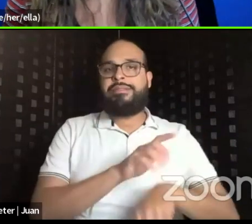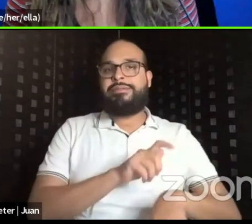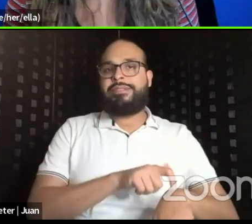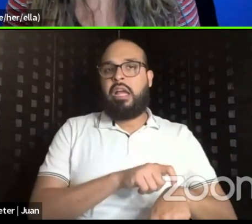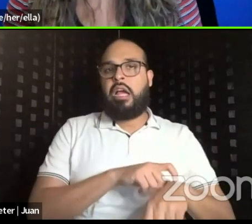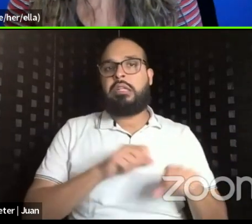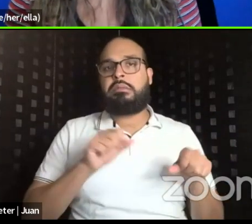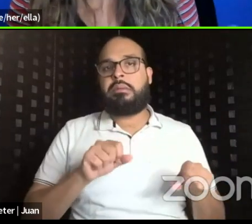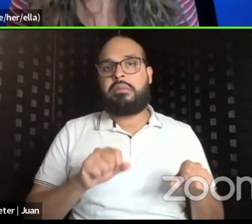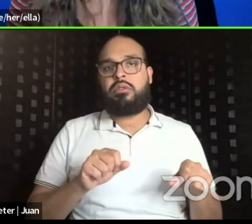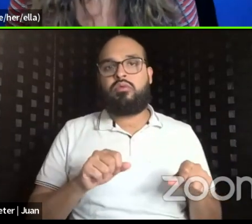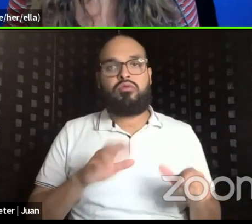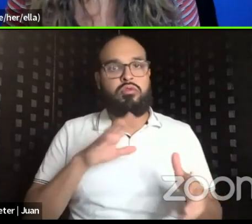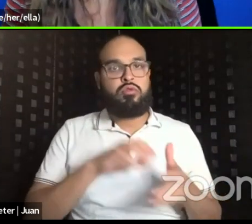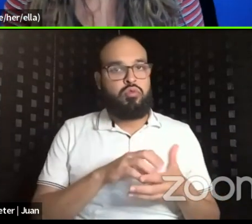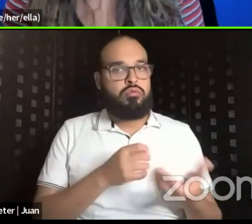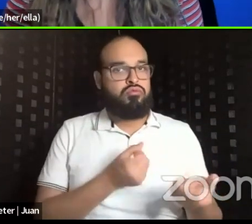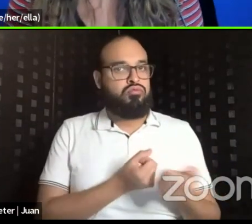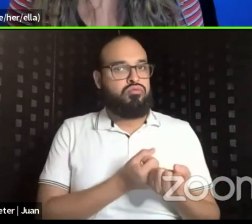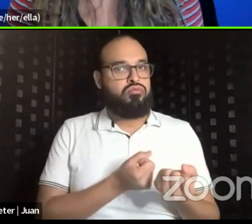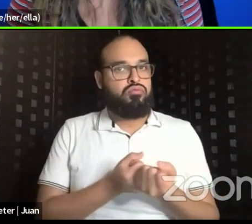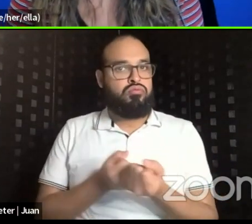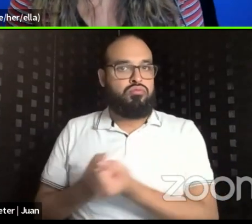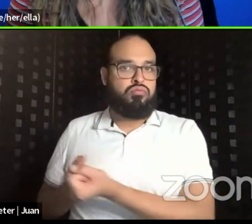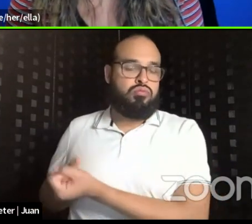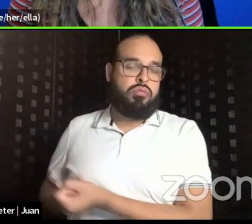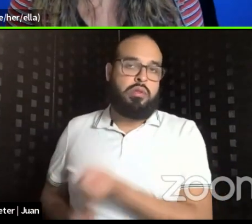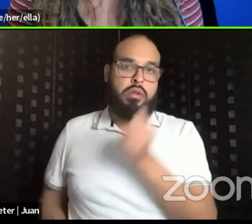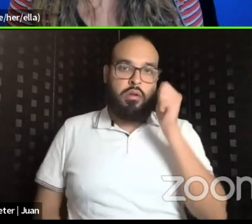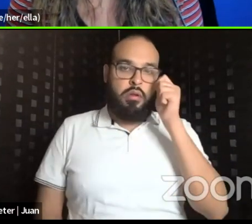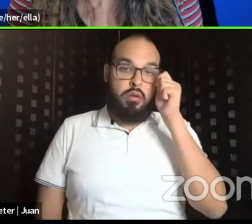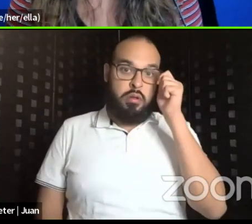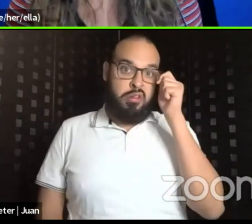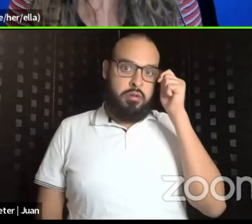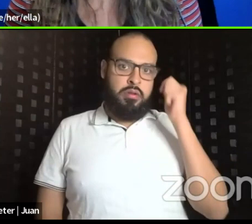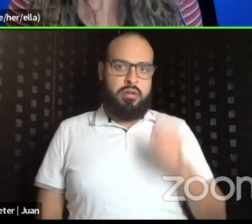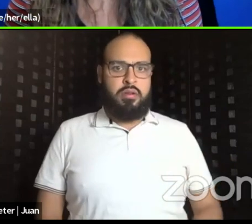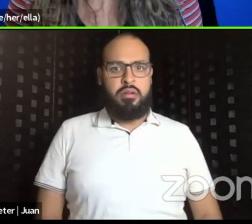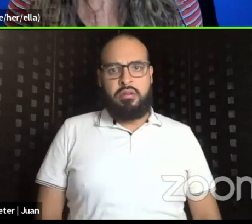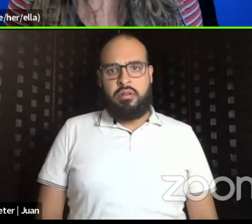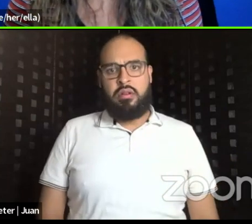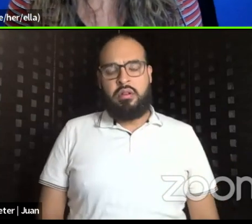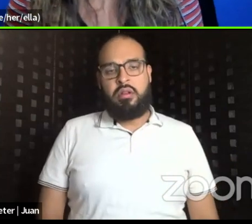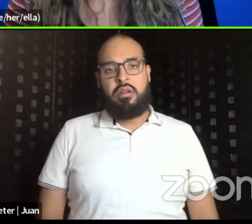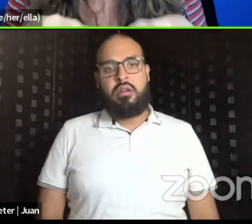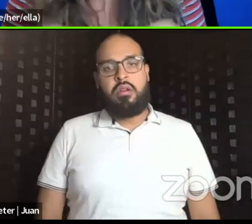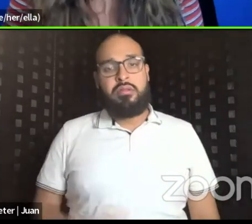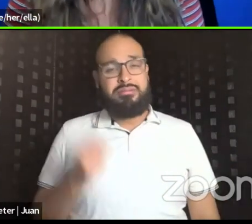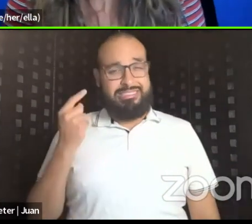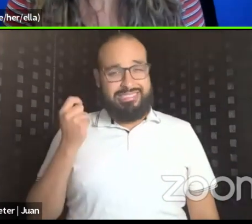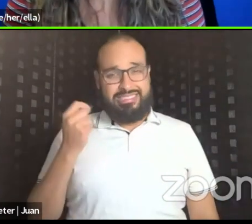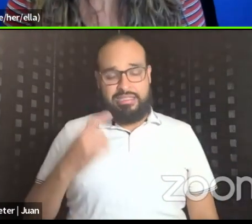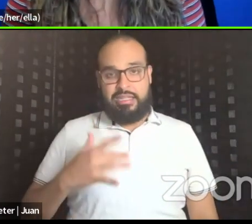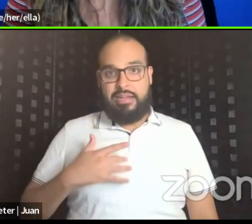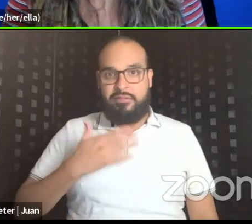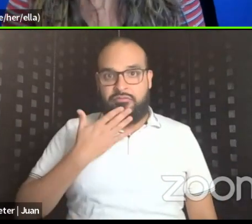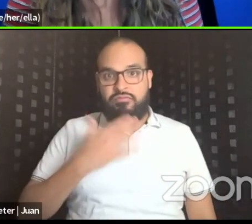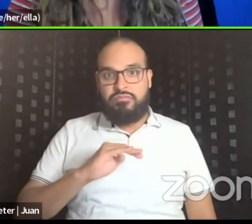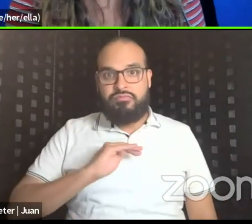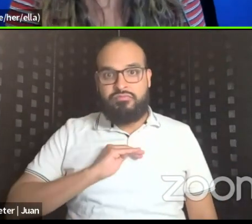time, um, advocating. Um, and, but I feel, I feel good